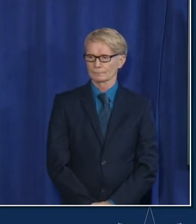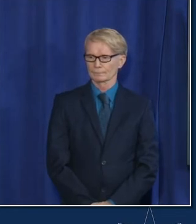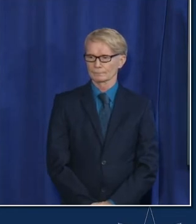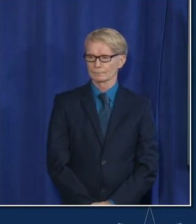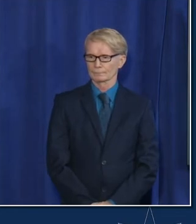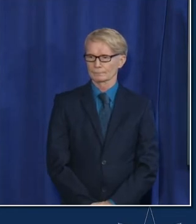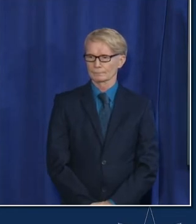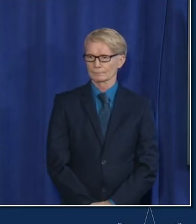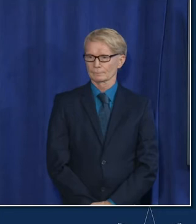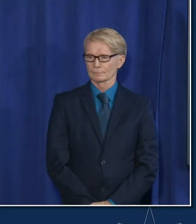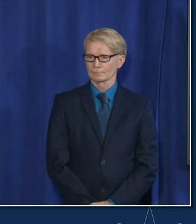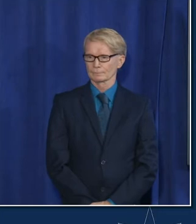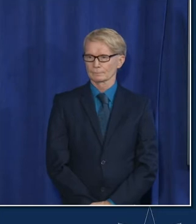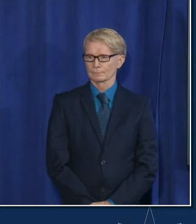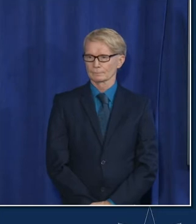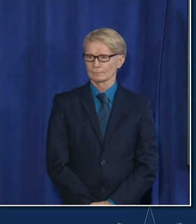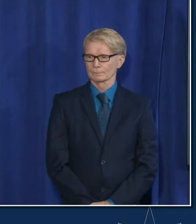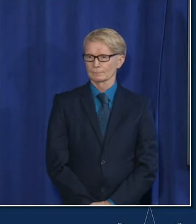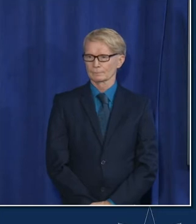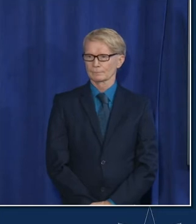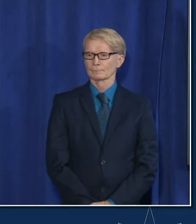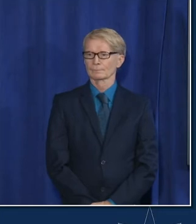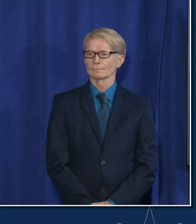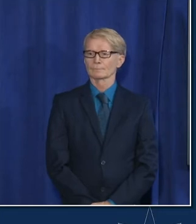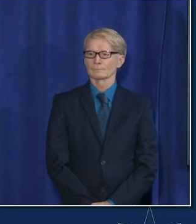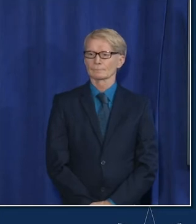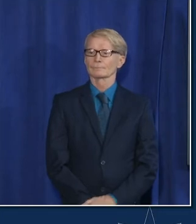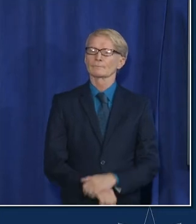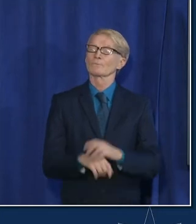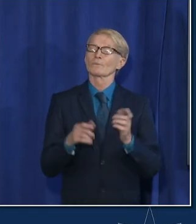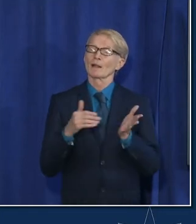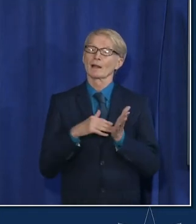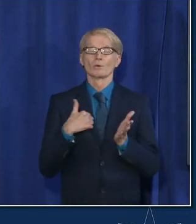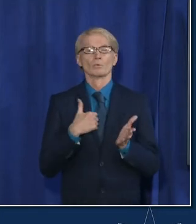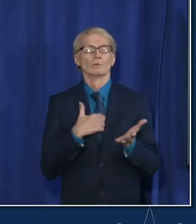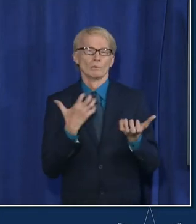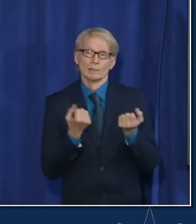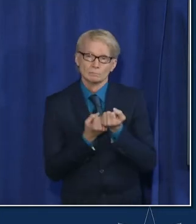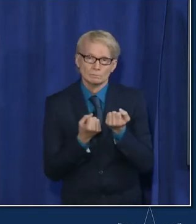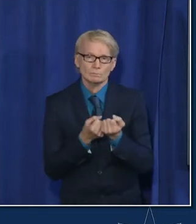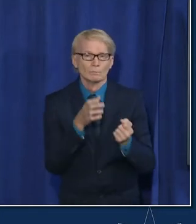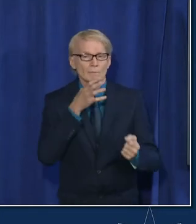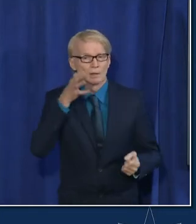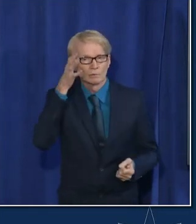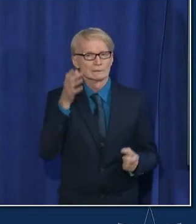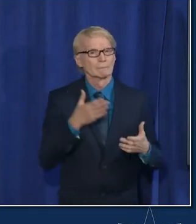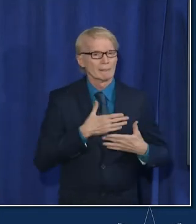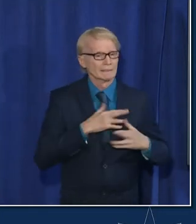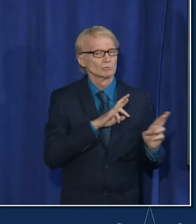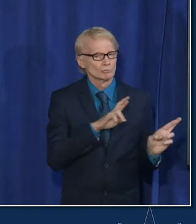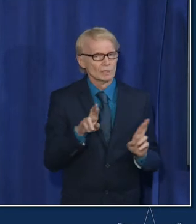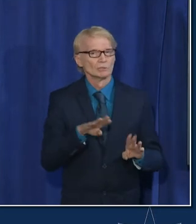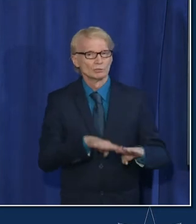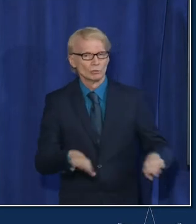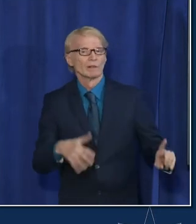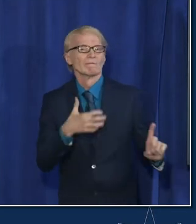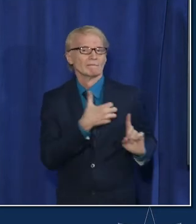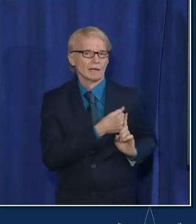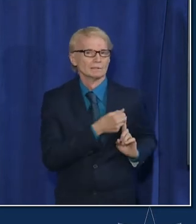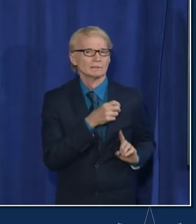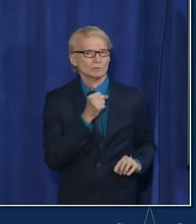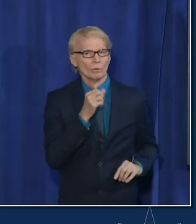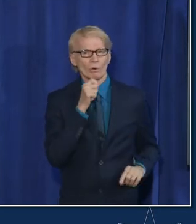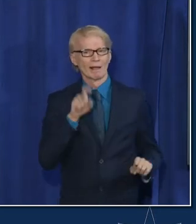we want stability in the classroom so again i continue to urge parents get your children vaccinated that way we don't have to quarantine